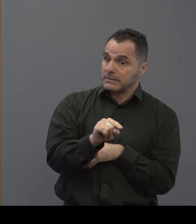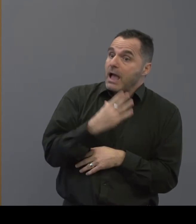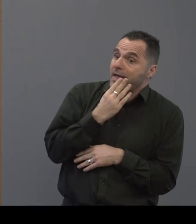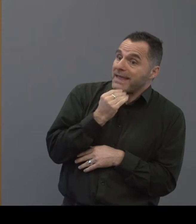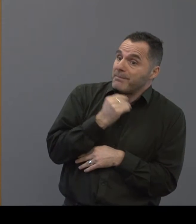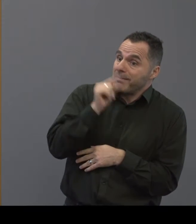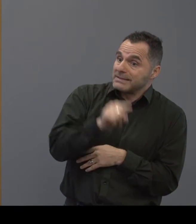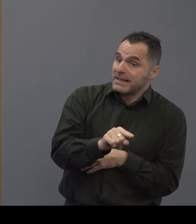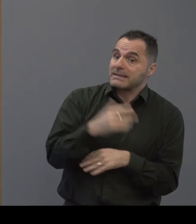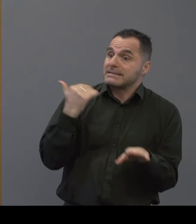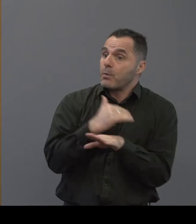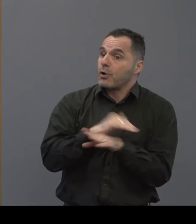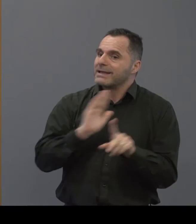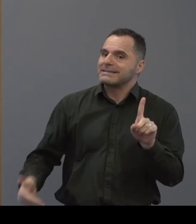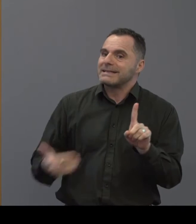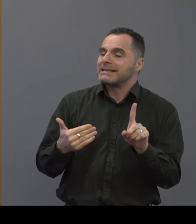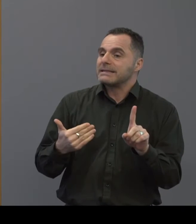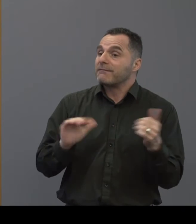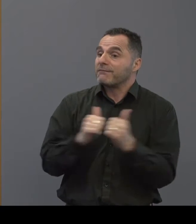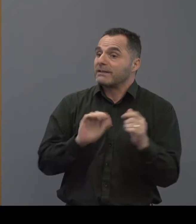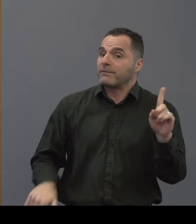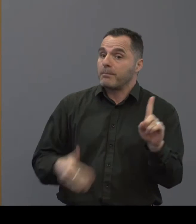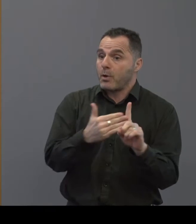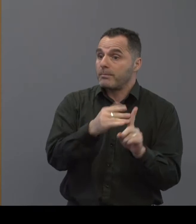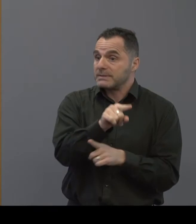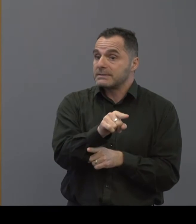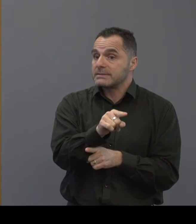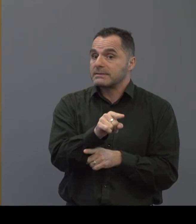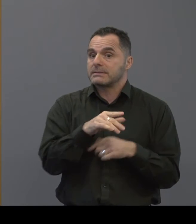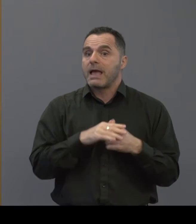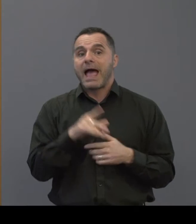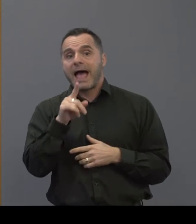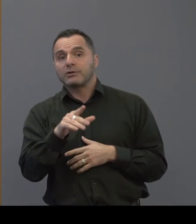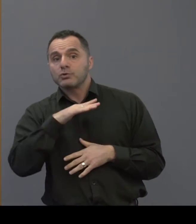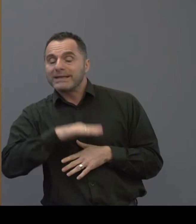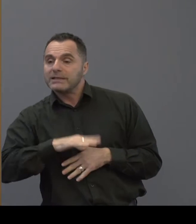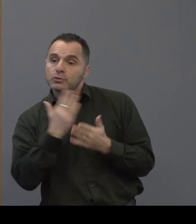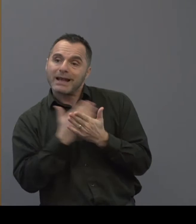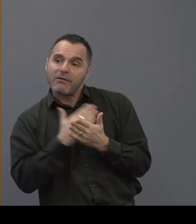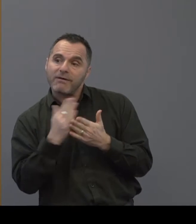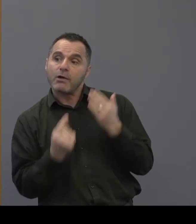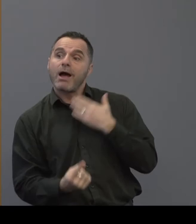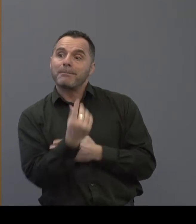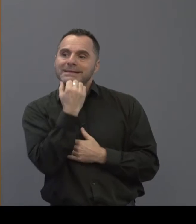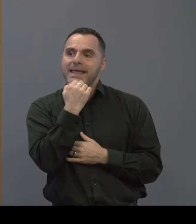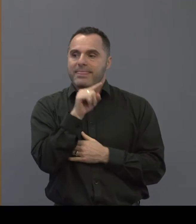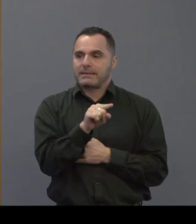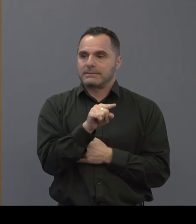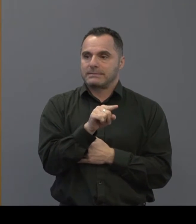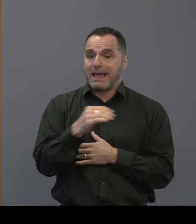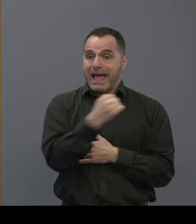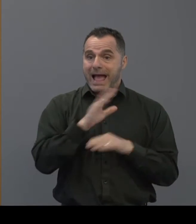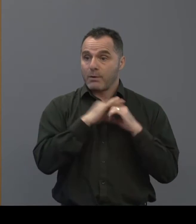working is it fit for purpose and do any of those aspects of those standards need to clarify or updating and our team